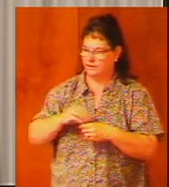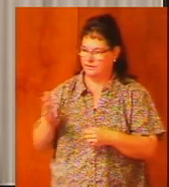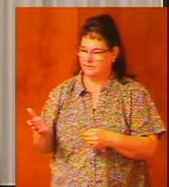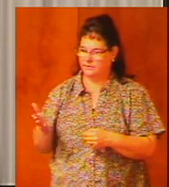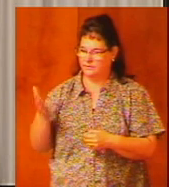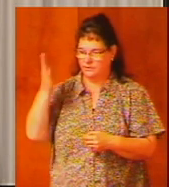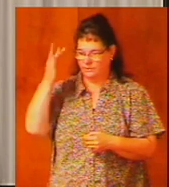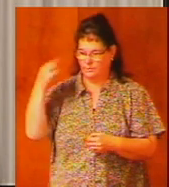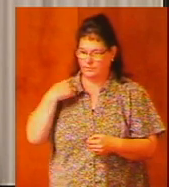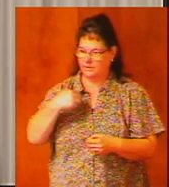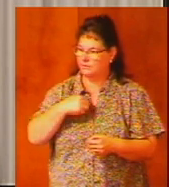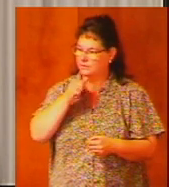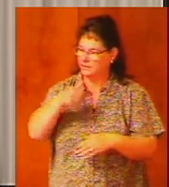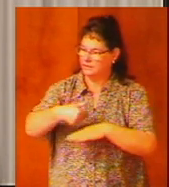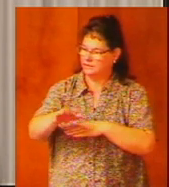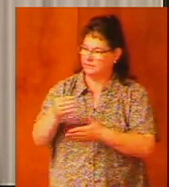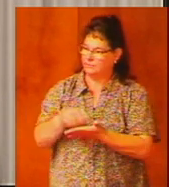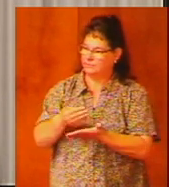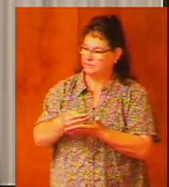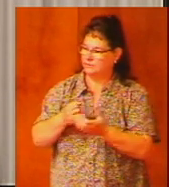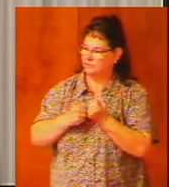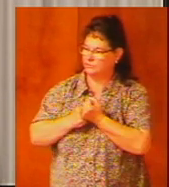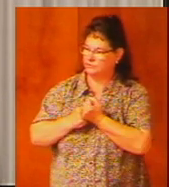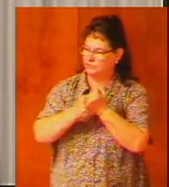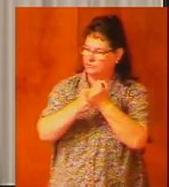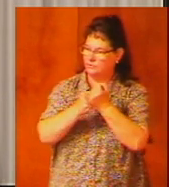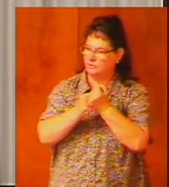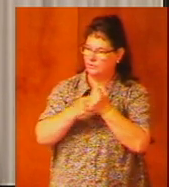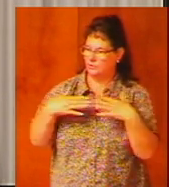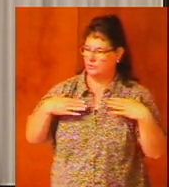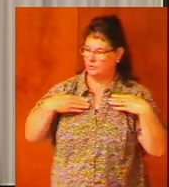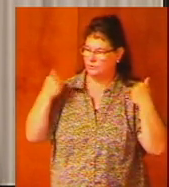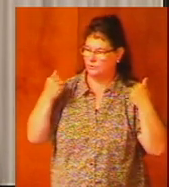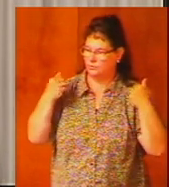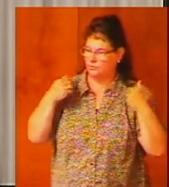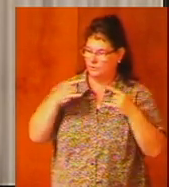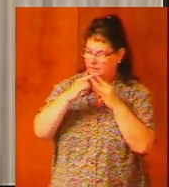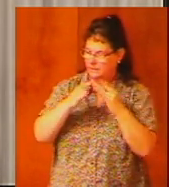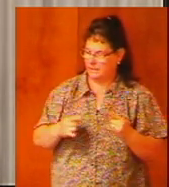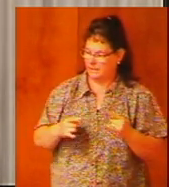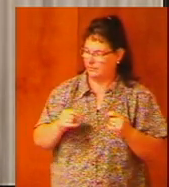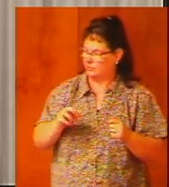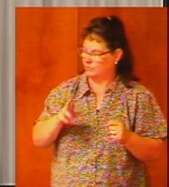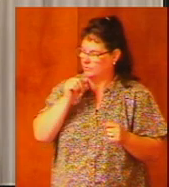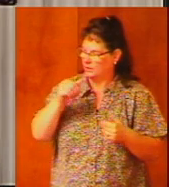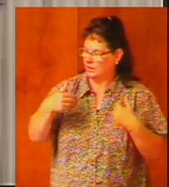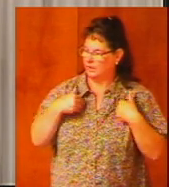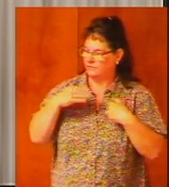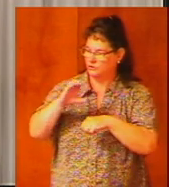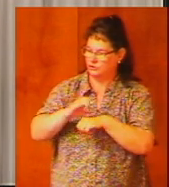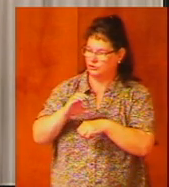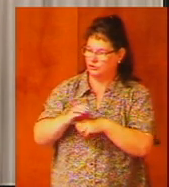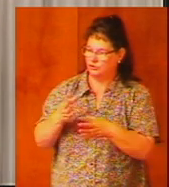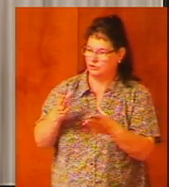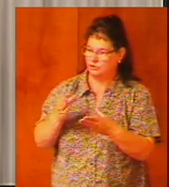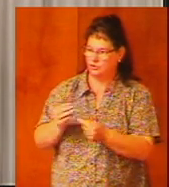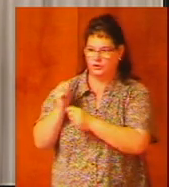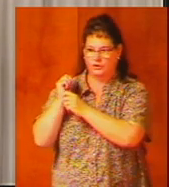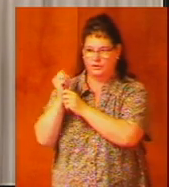why we don't send money to support a youth camp or why we don't have a church softball team